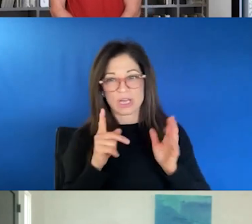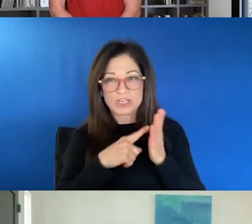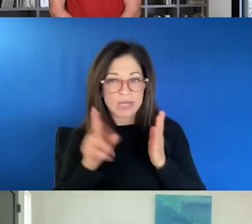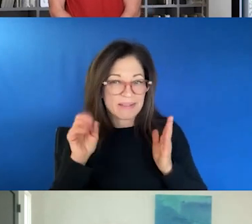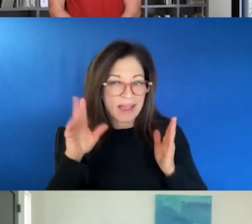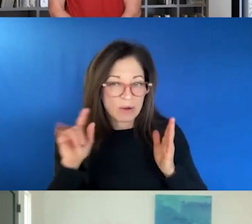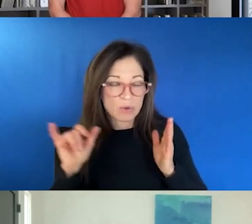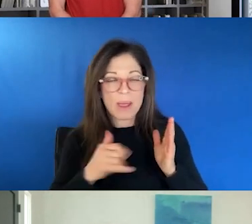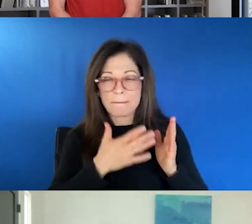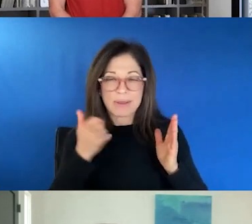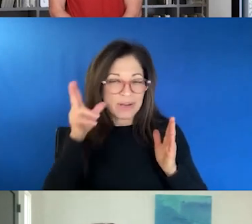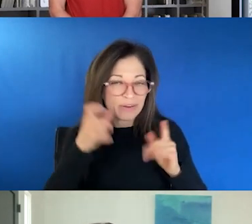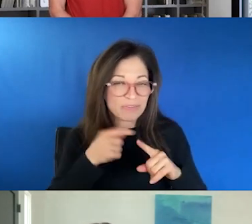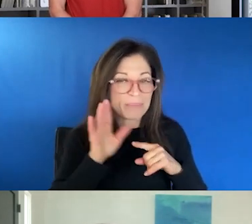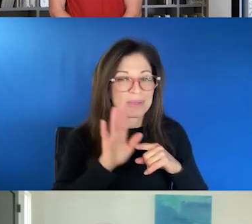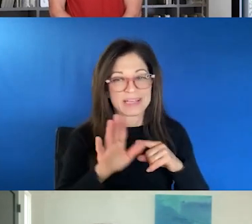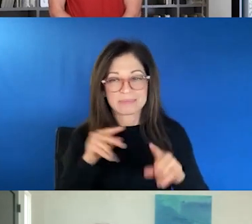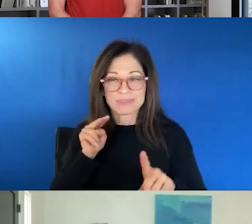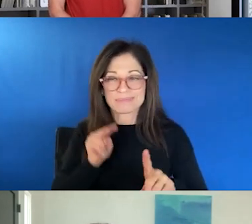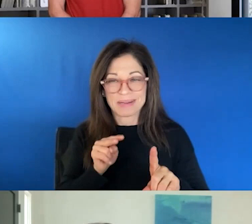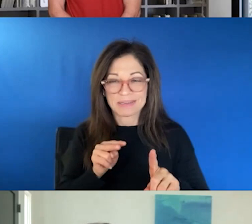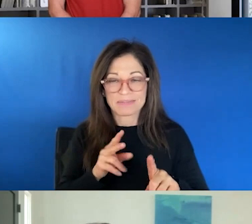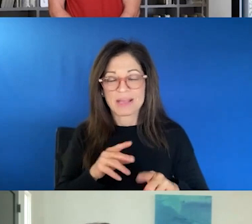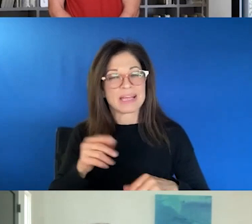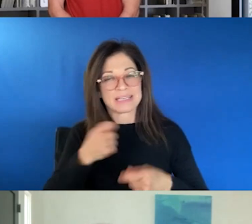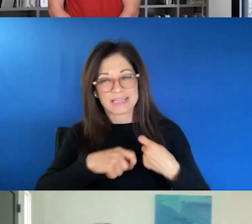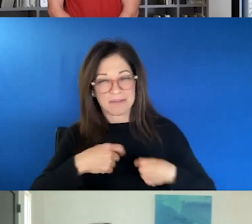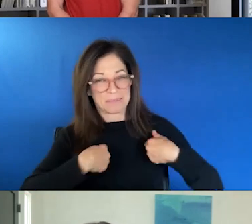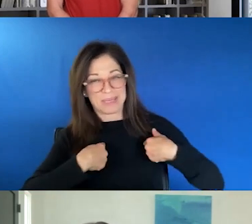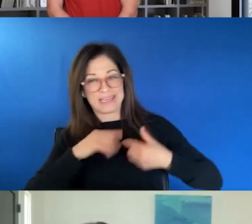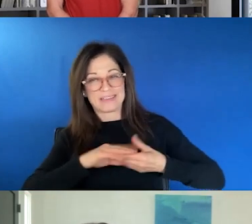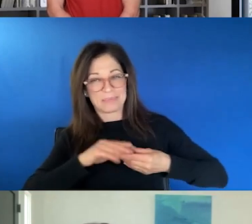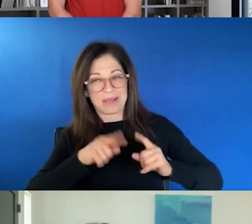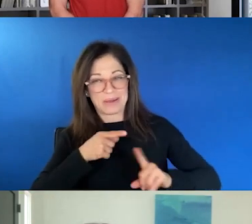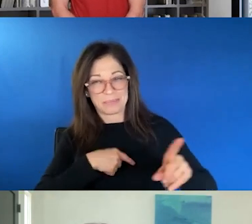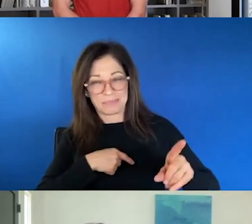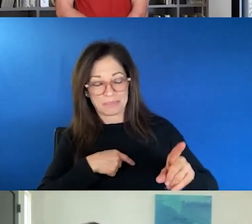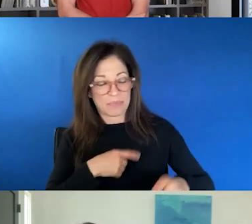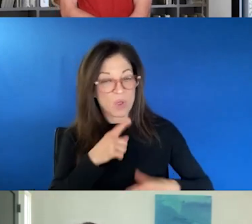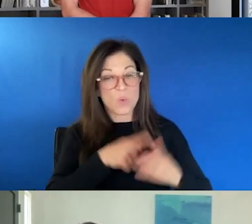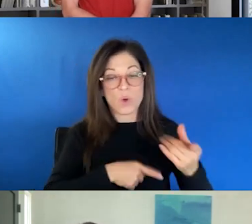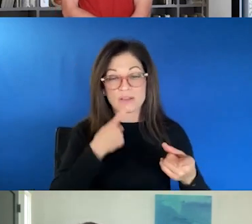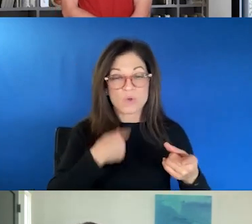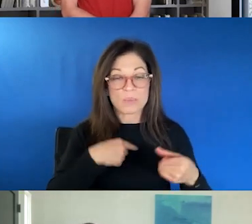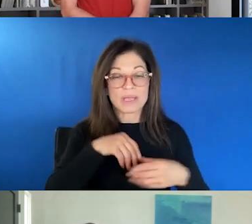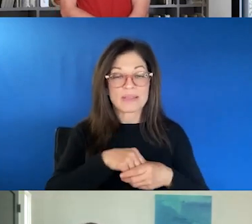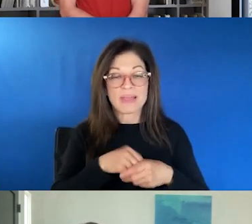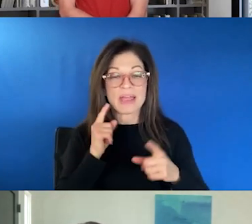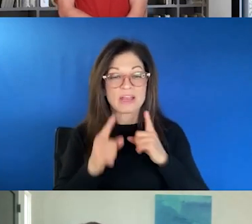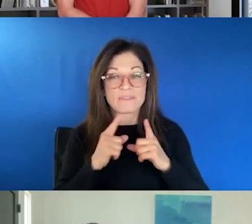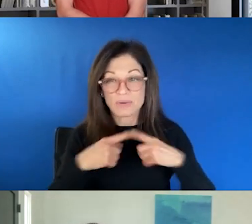better to hear it from his own vantage point than me sharing his vantage point. But what he said to me in the interview was that